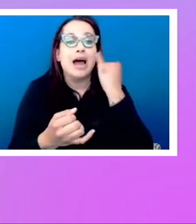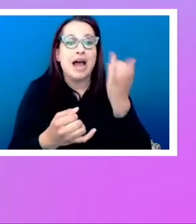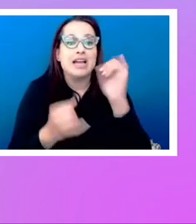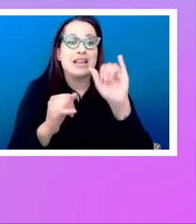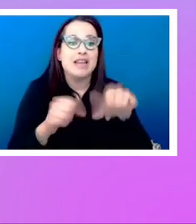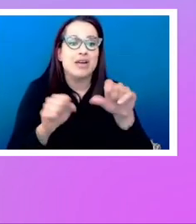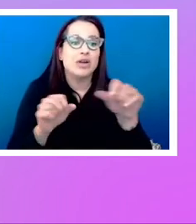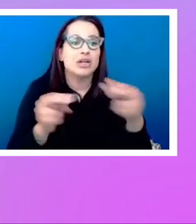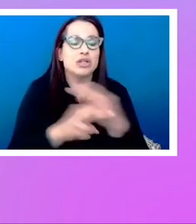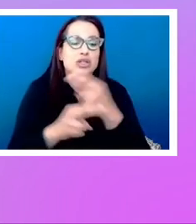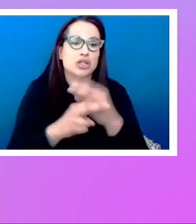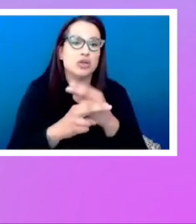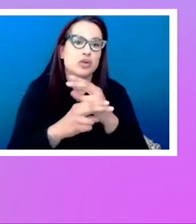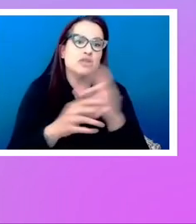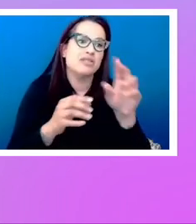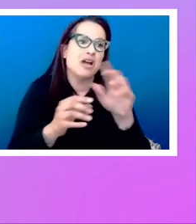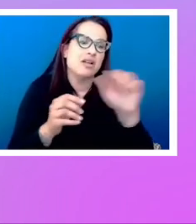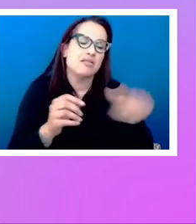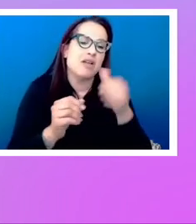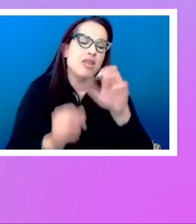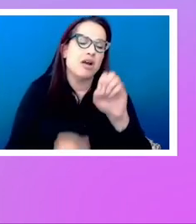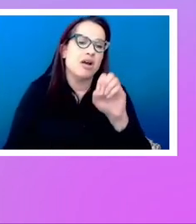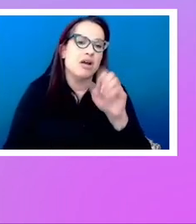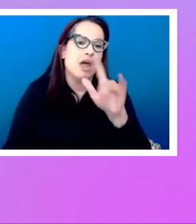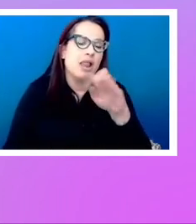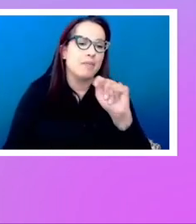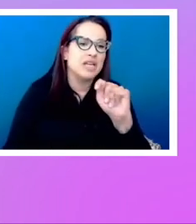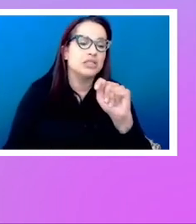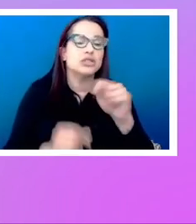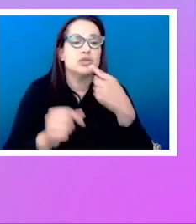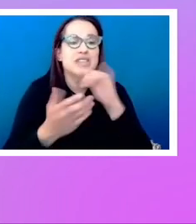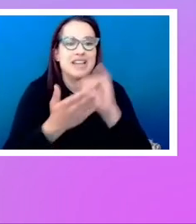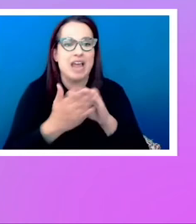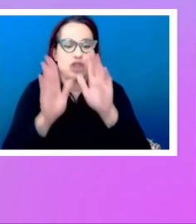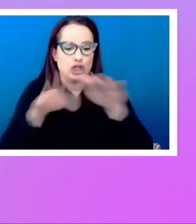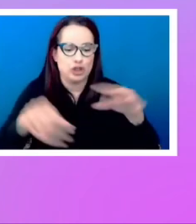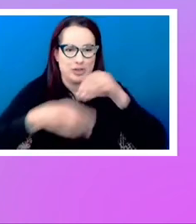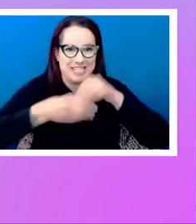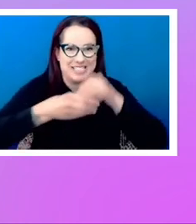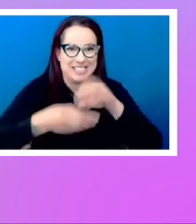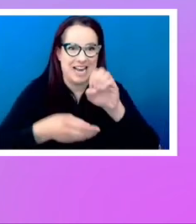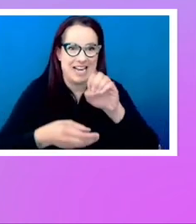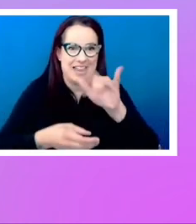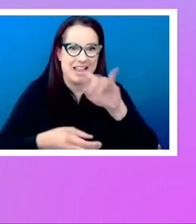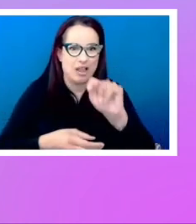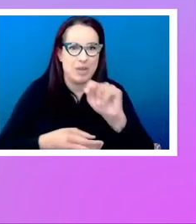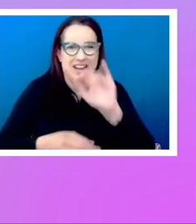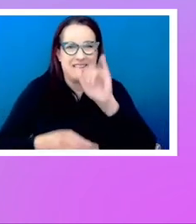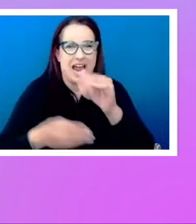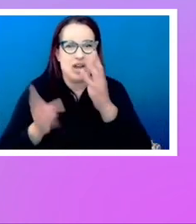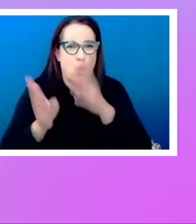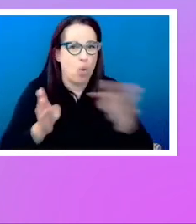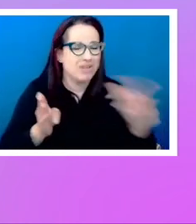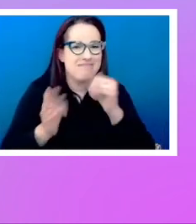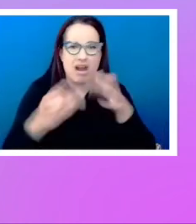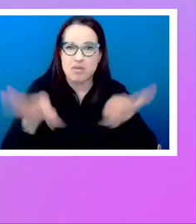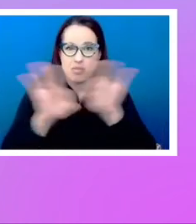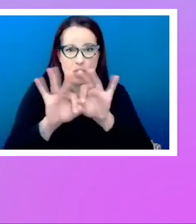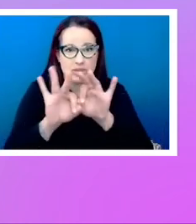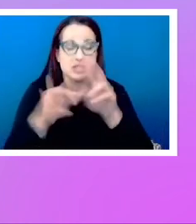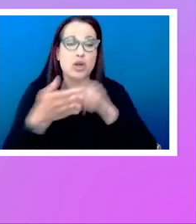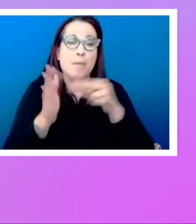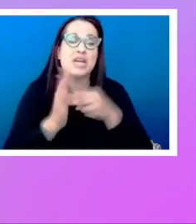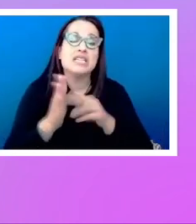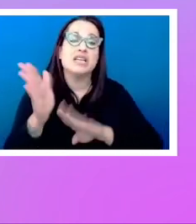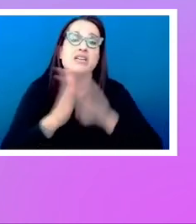to say that the children inside that element had an order that wasn't important, which would mean that the developer was